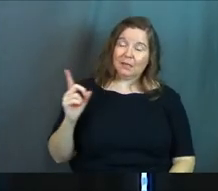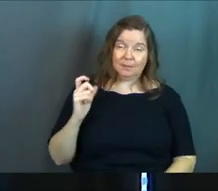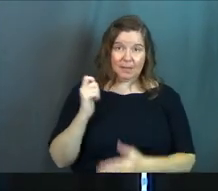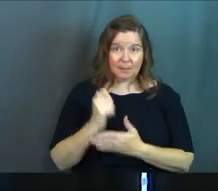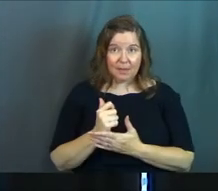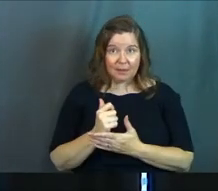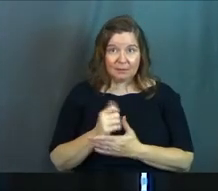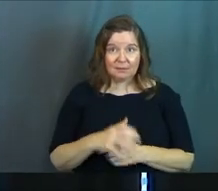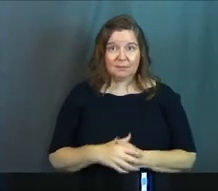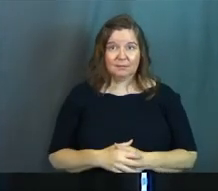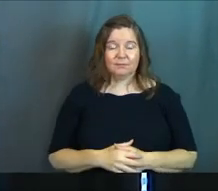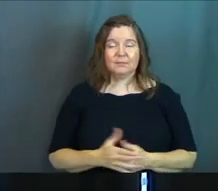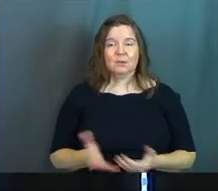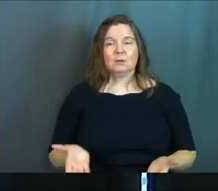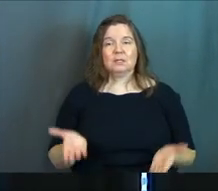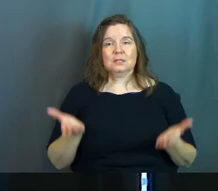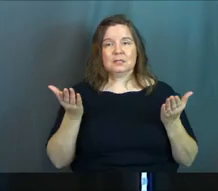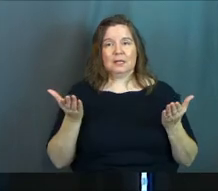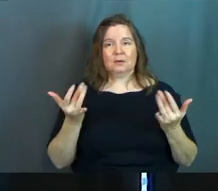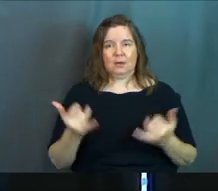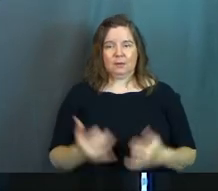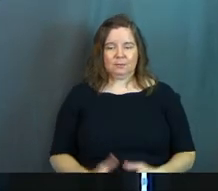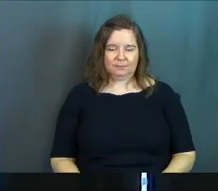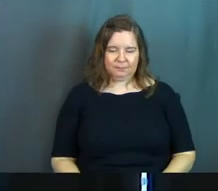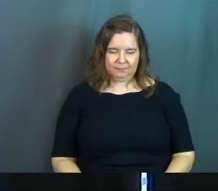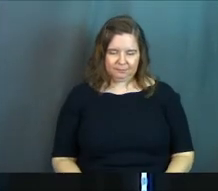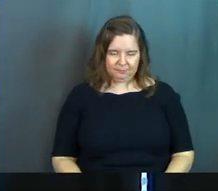Amen. I want you to stand right now.